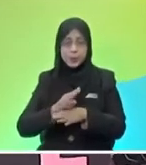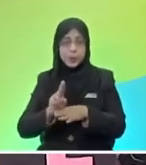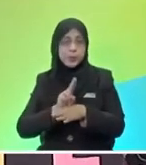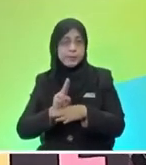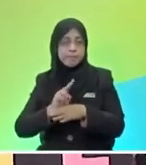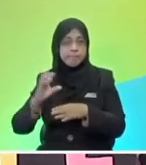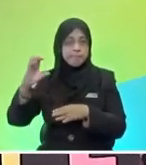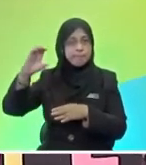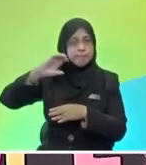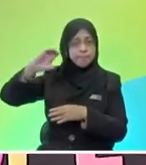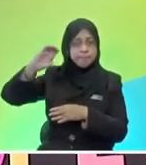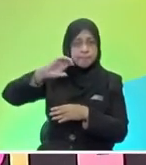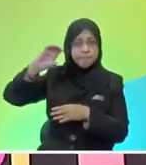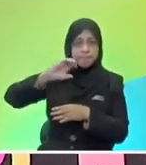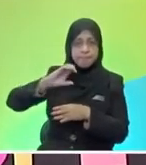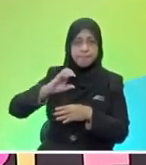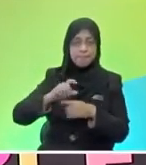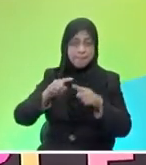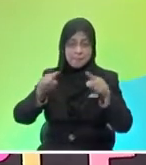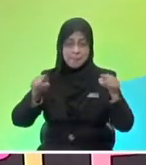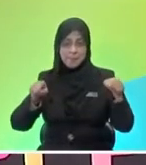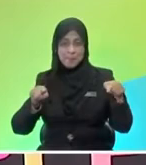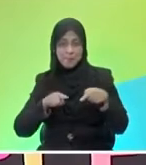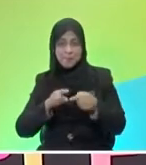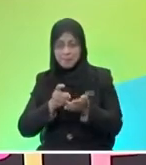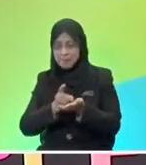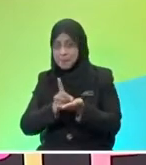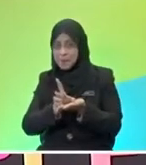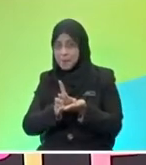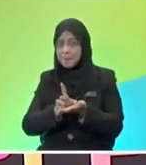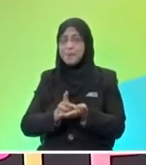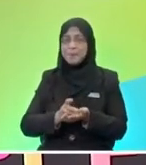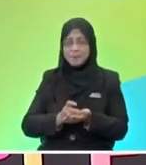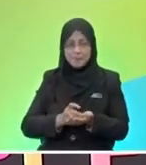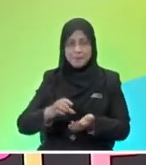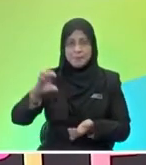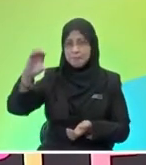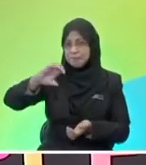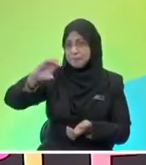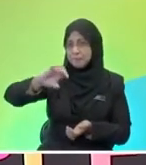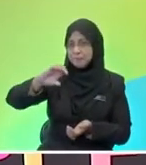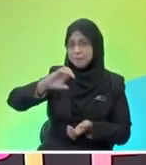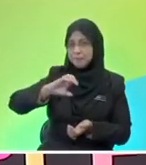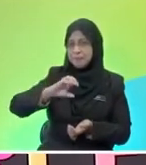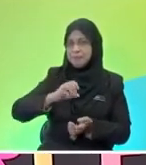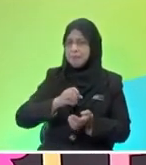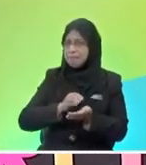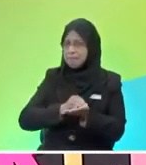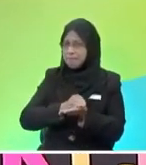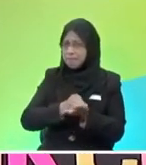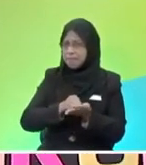us is a table it's not a table it's a board it's a carom board it's a carom board yes so in order for this